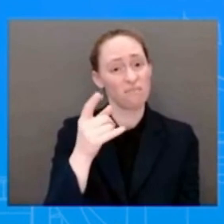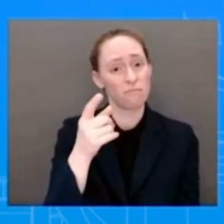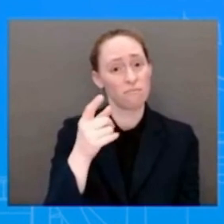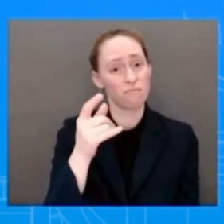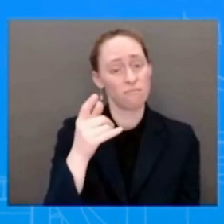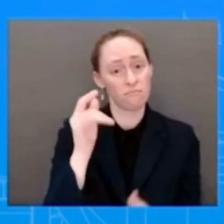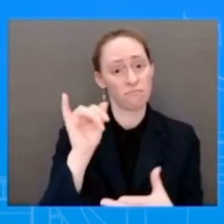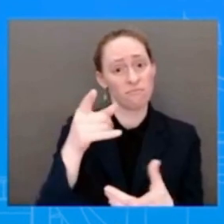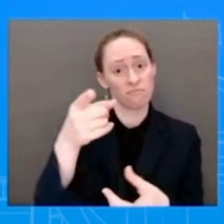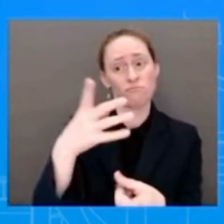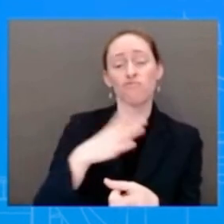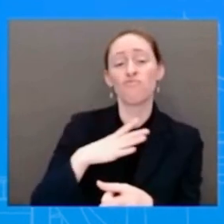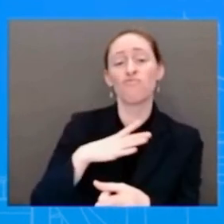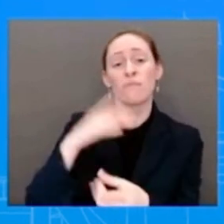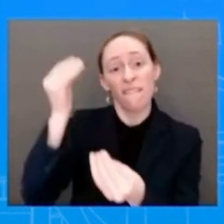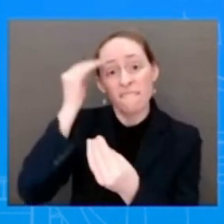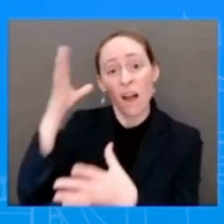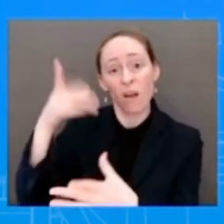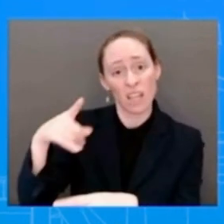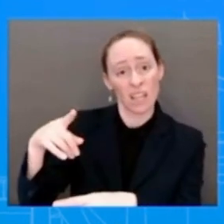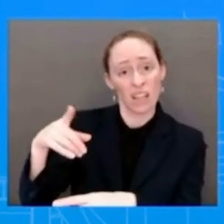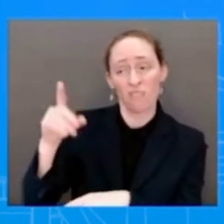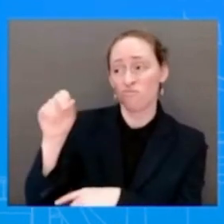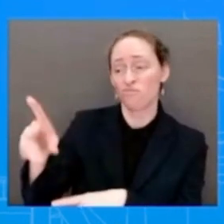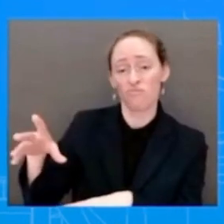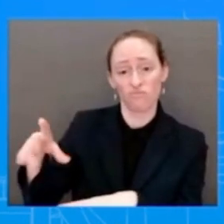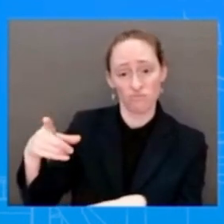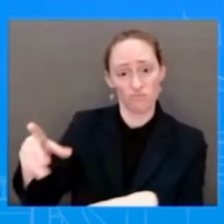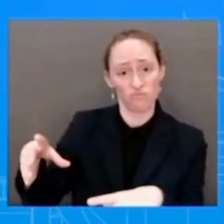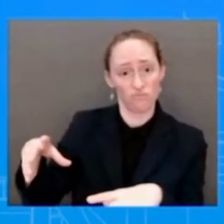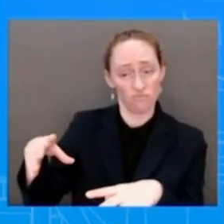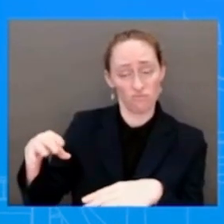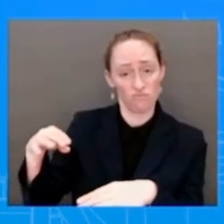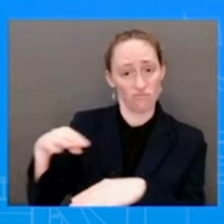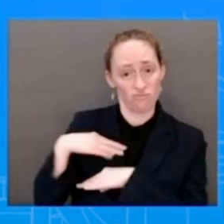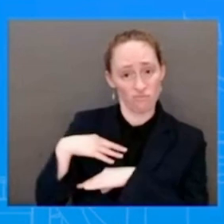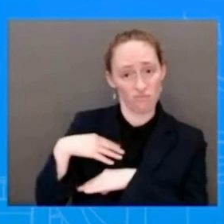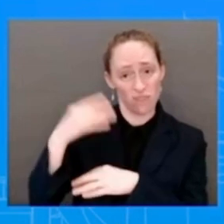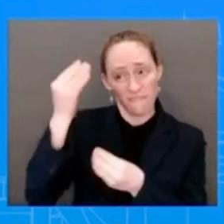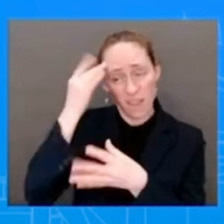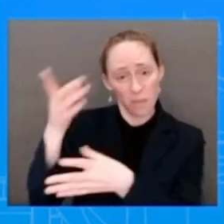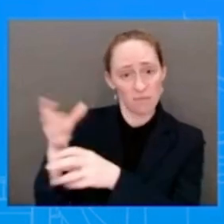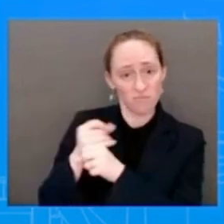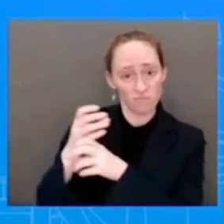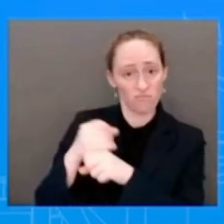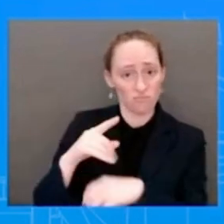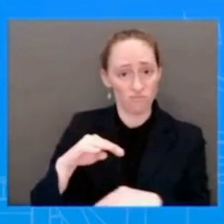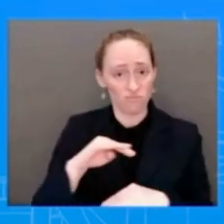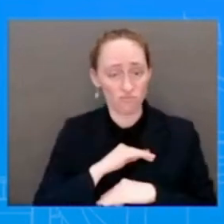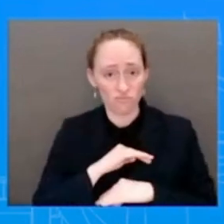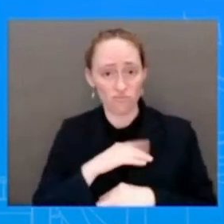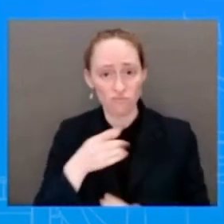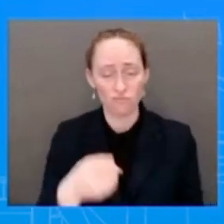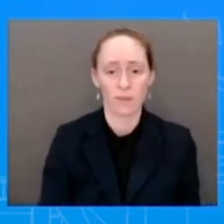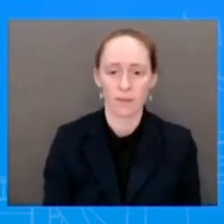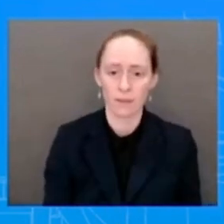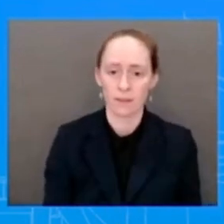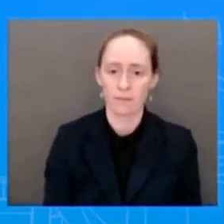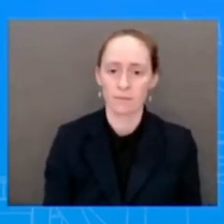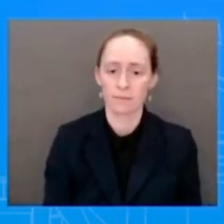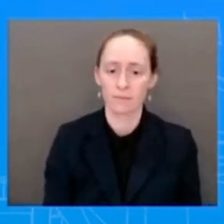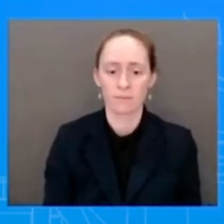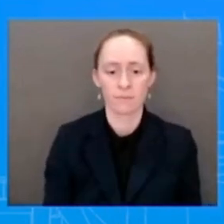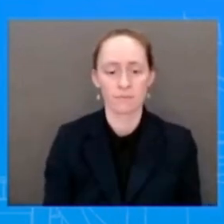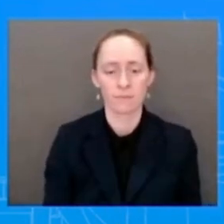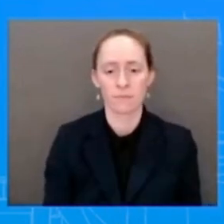from this podium. So, James, look, I'll say at this podium, I will always follow the guidance of the White House Counsel Office when it comes to